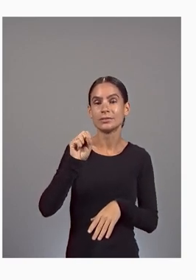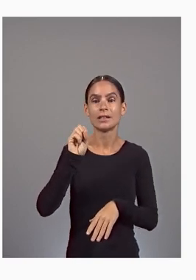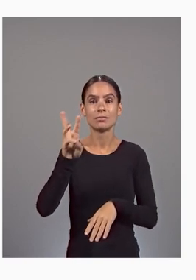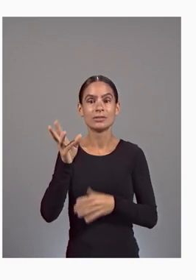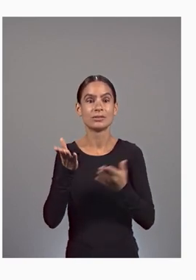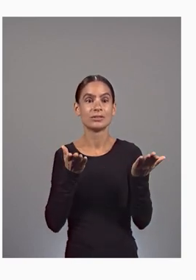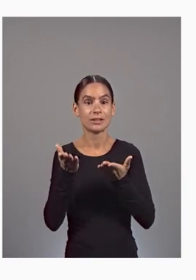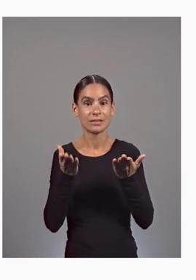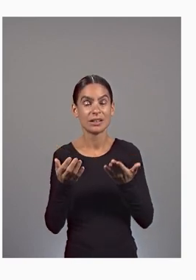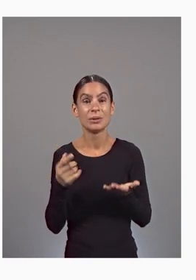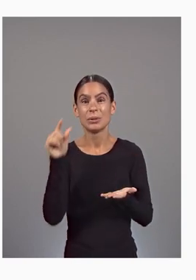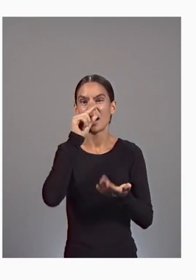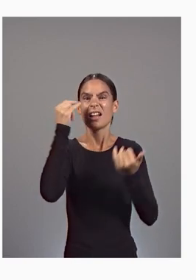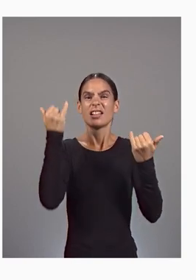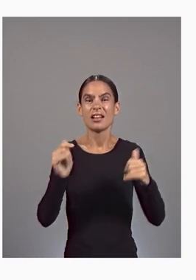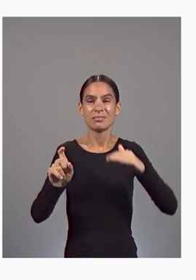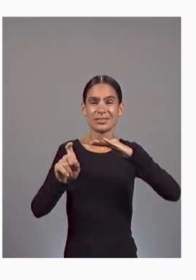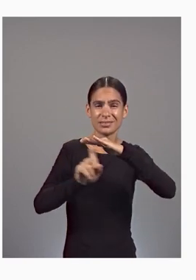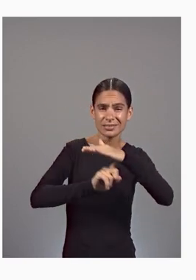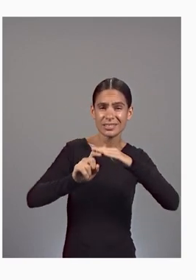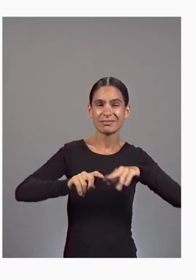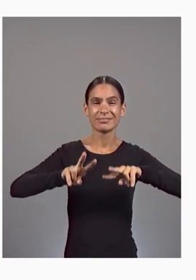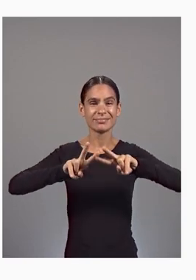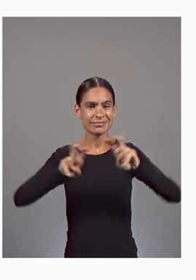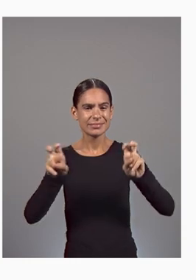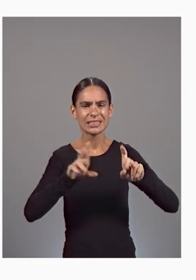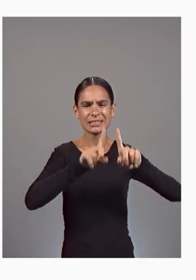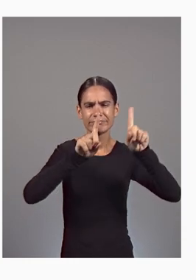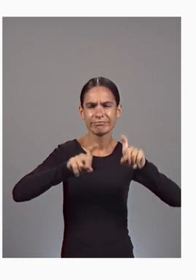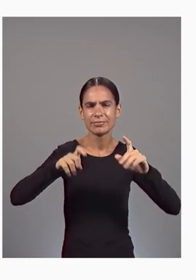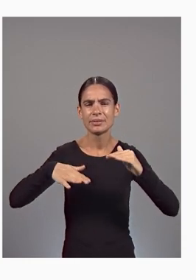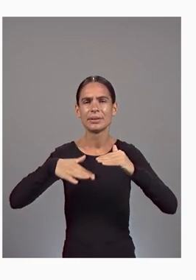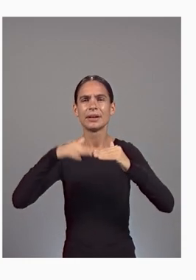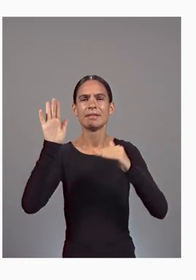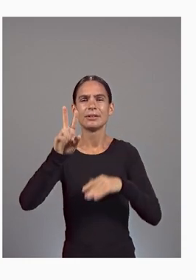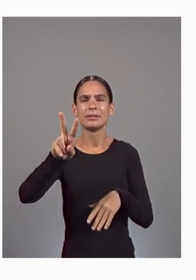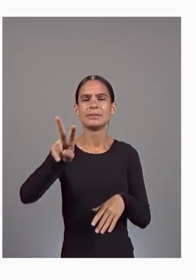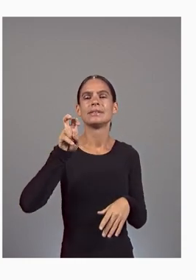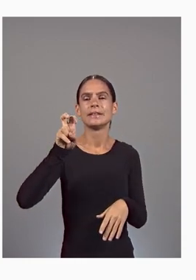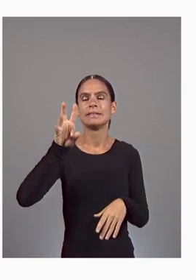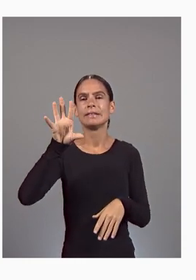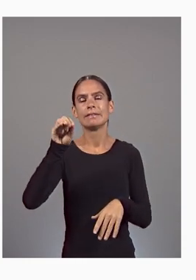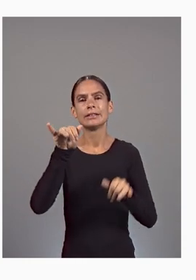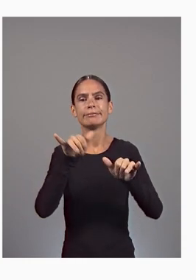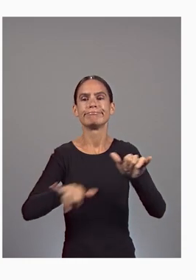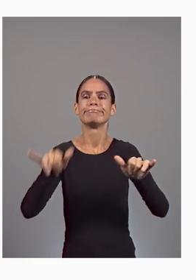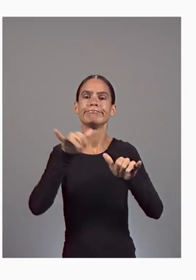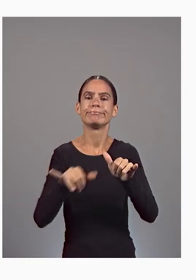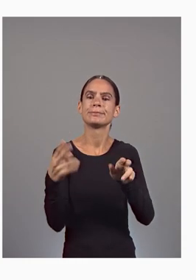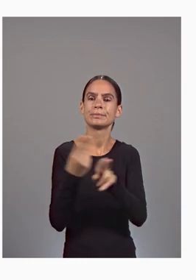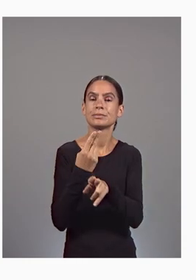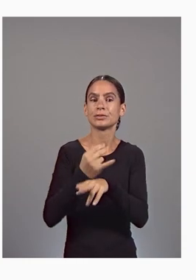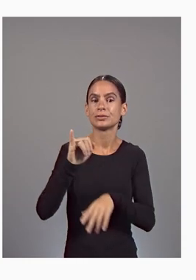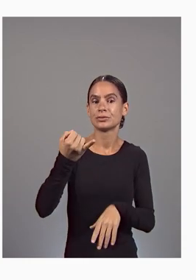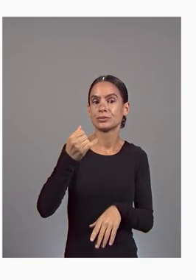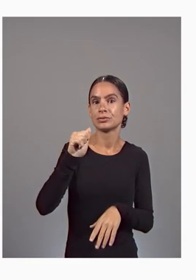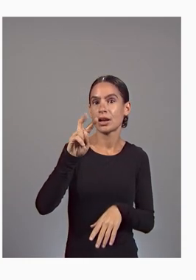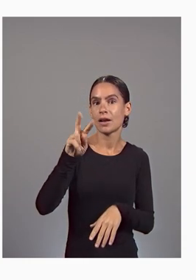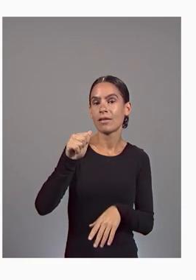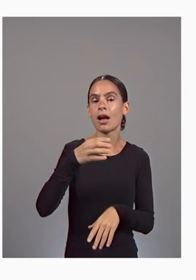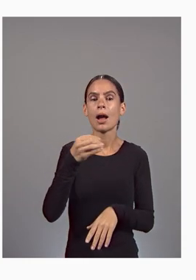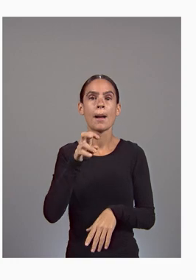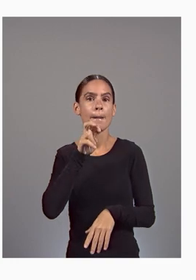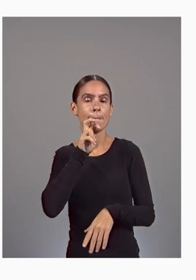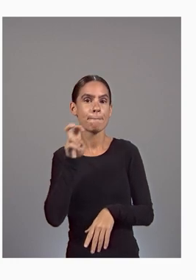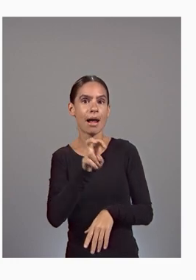scans, analyzes, and fuzz tests over 250 of the most widely used Java and Python